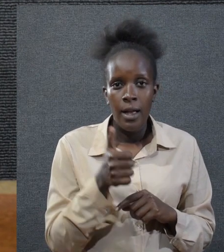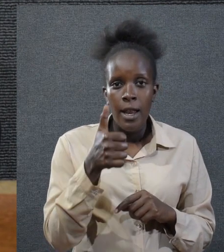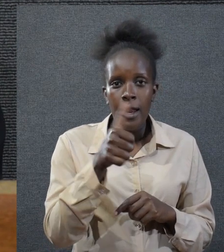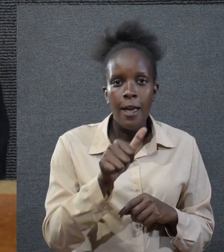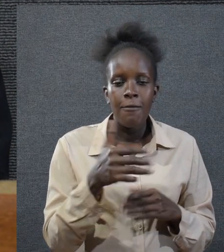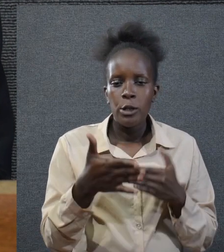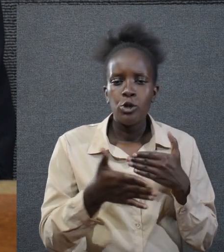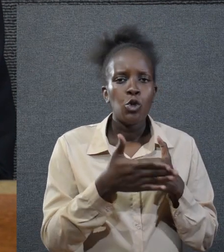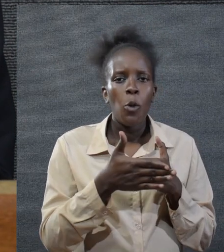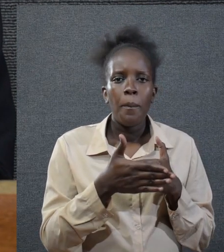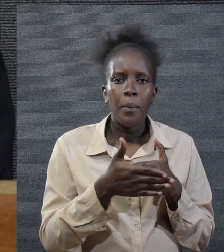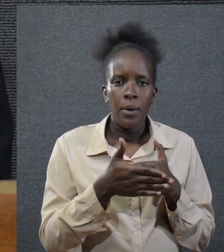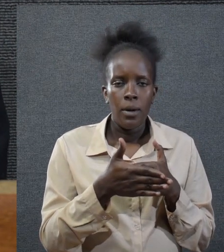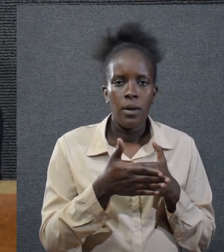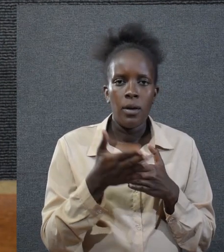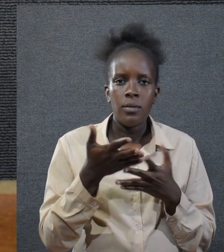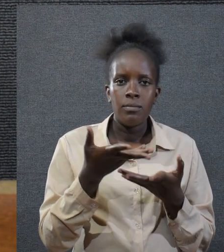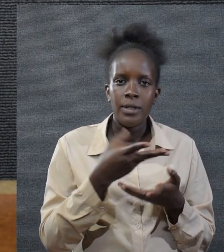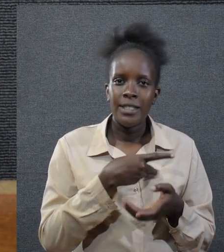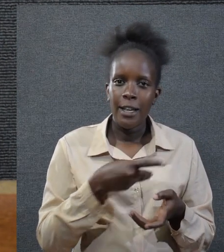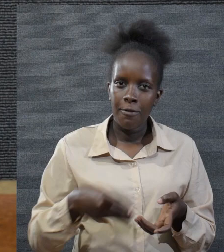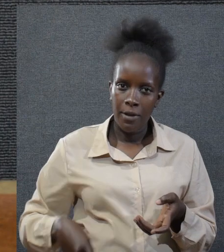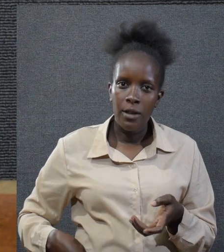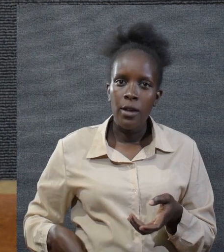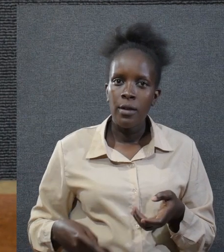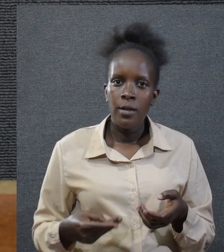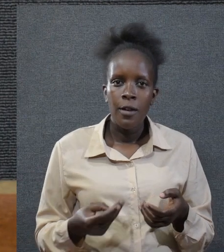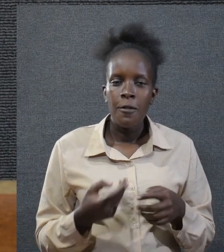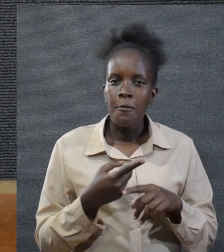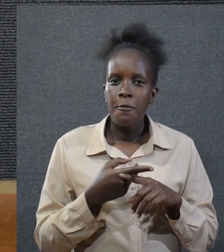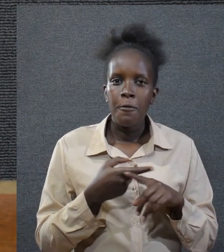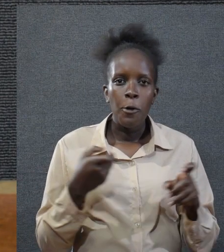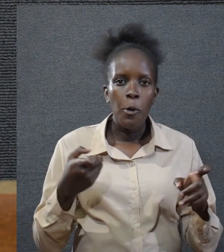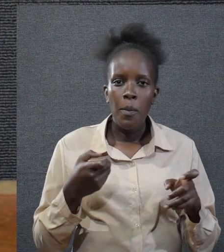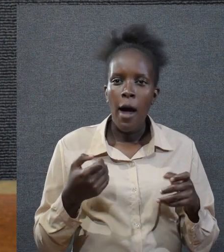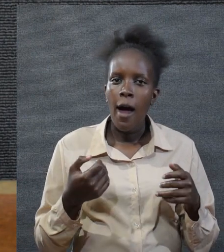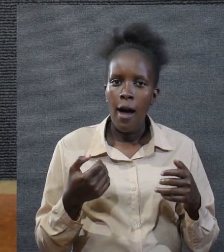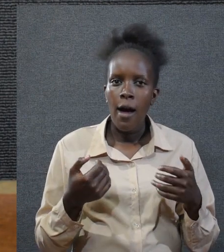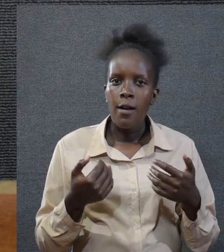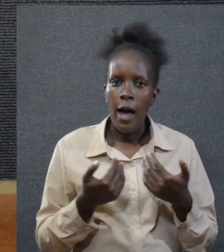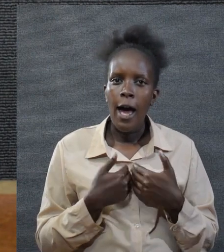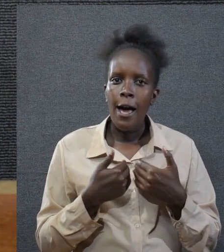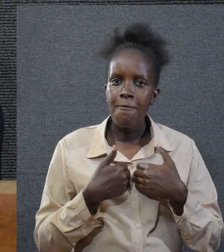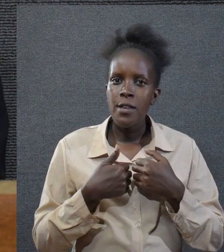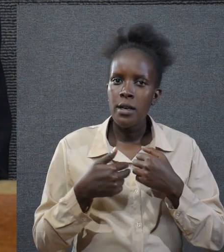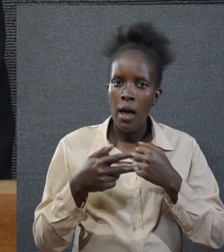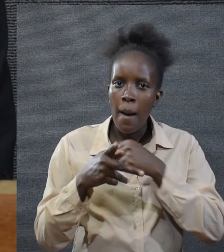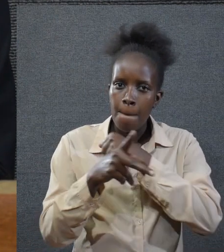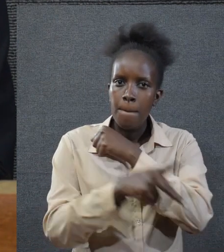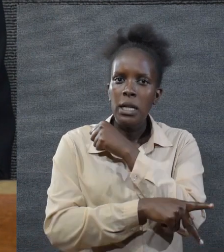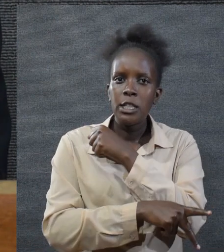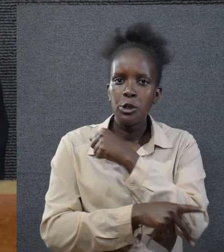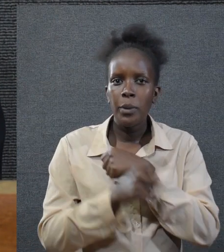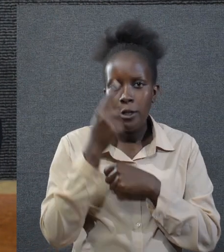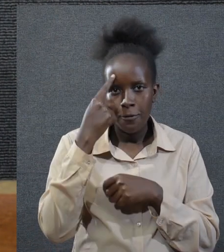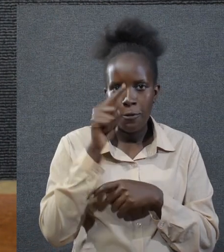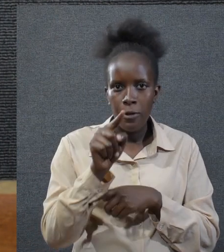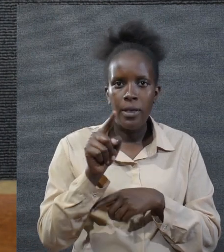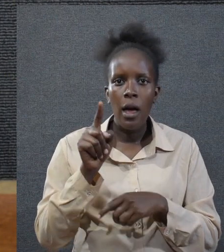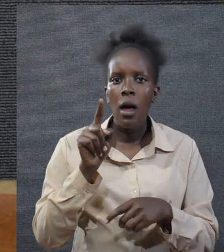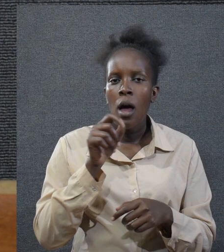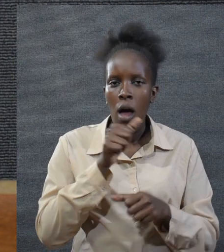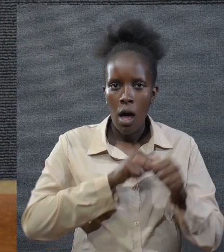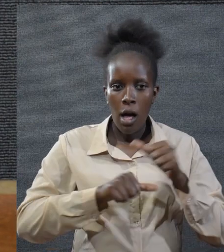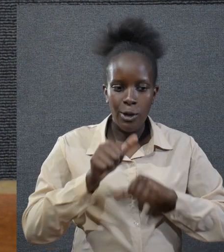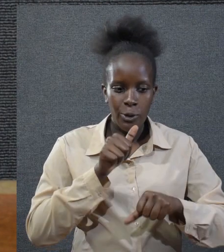did not stop David from facing the consequence of